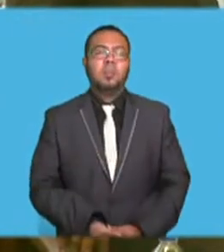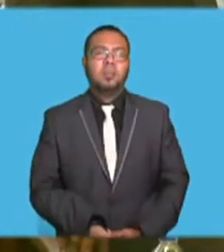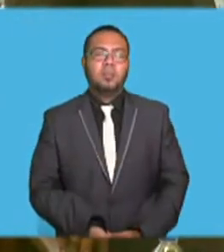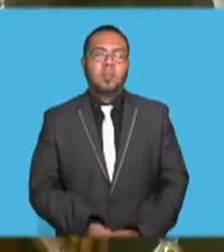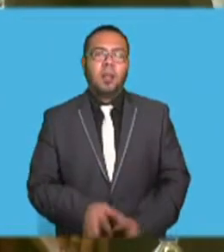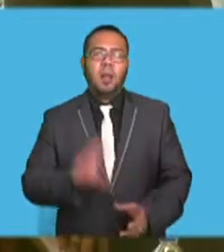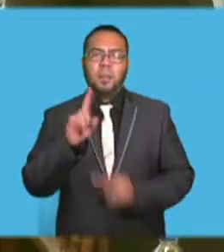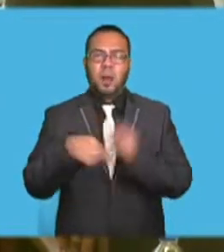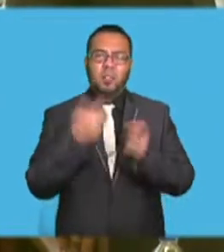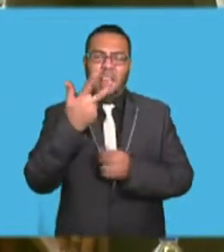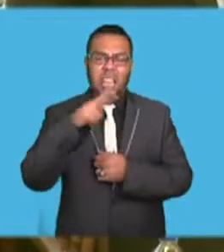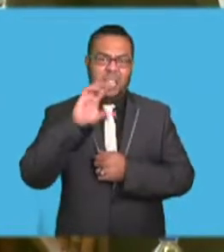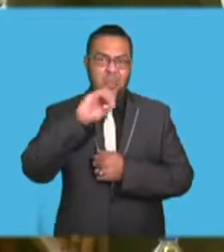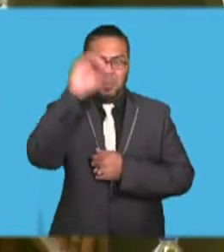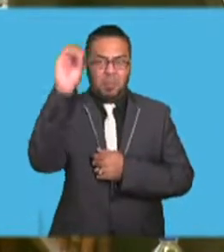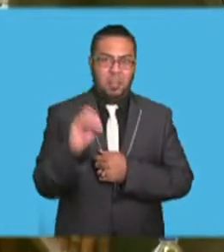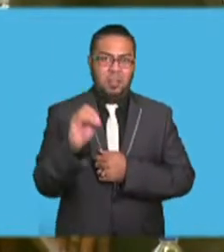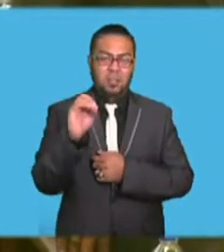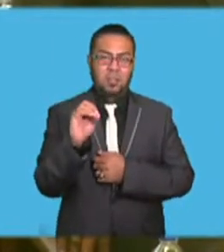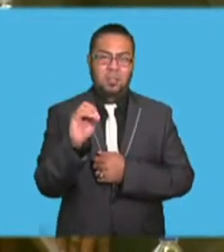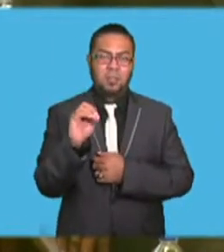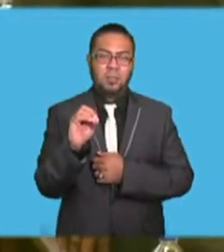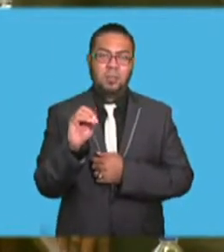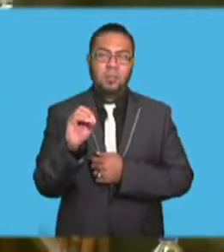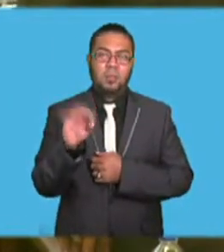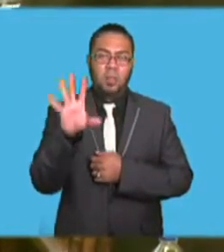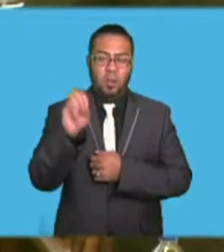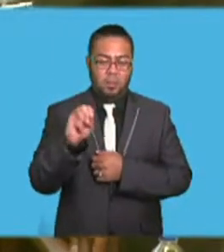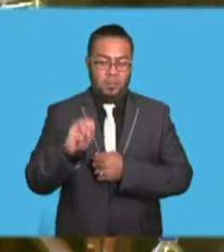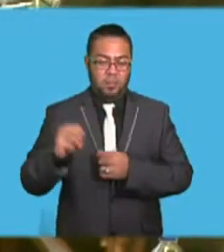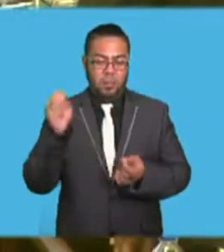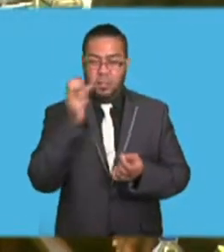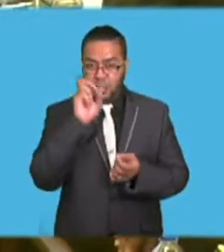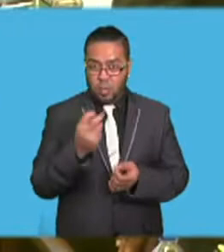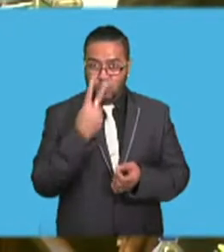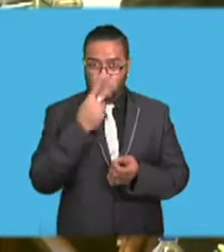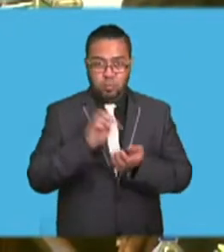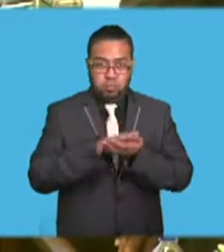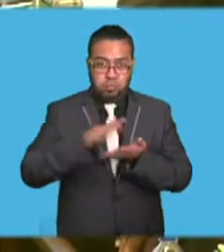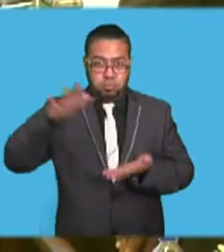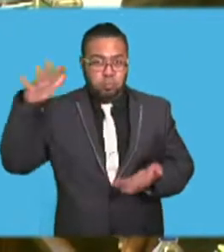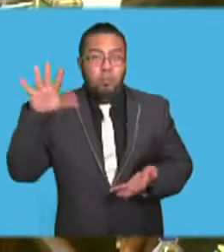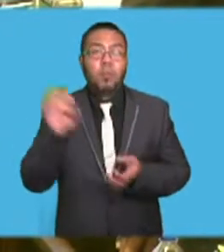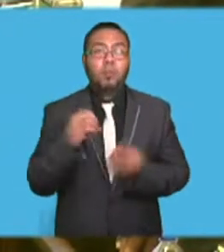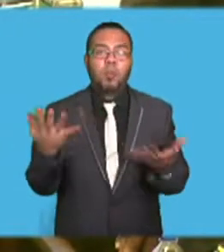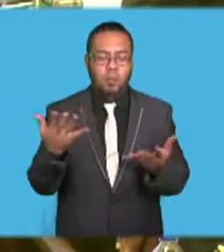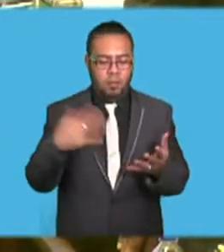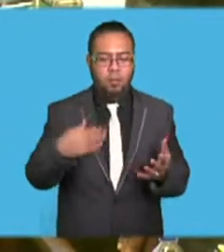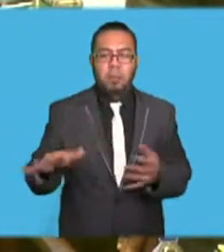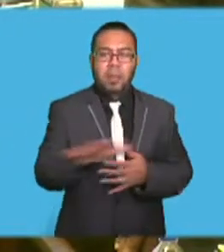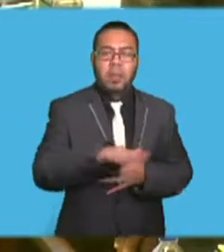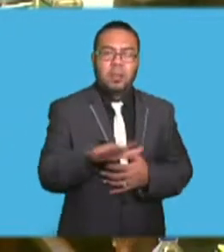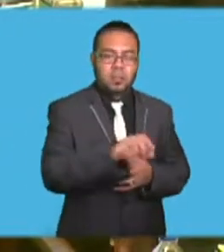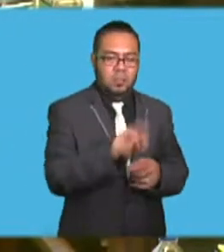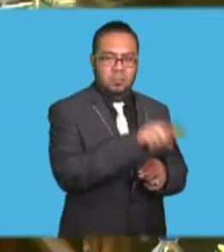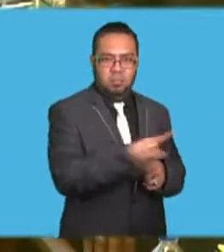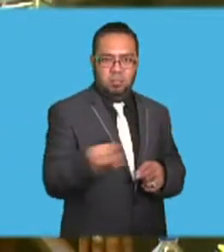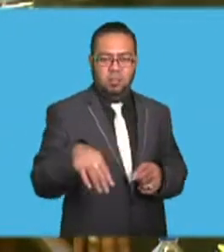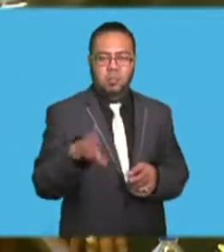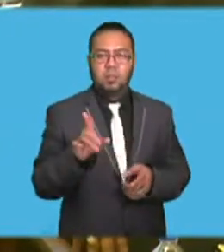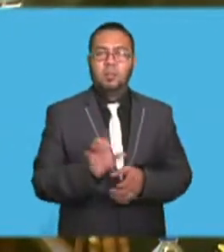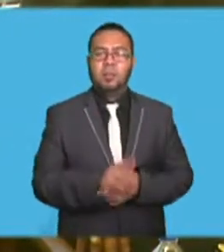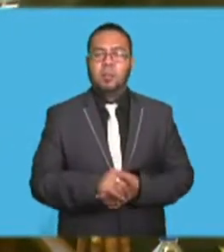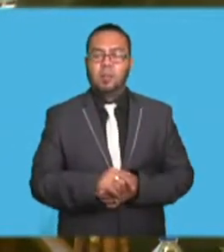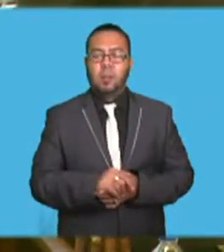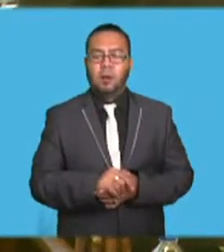about 80 percent, 80 percent of the emission comes from these areas. And I will end here, Madam Speaker.